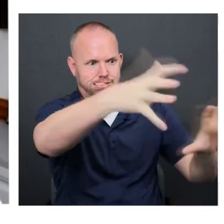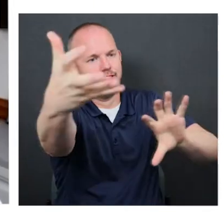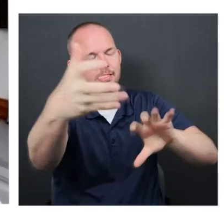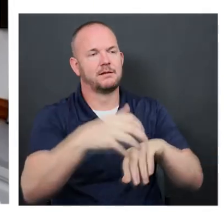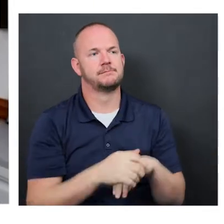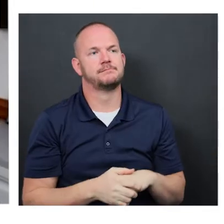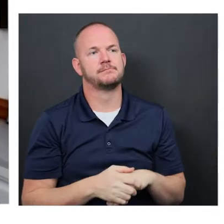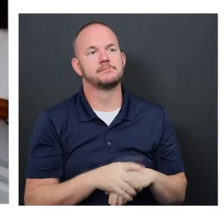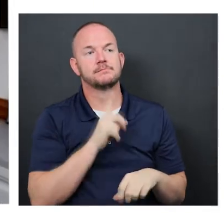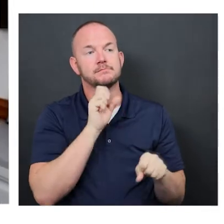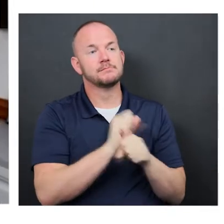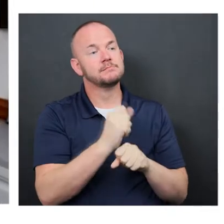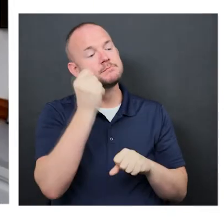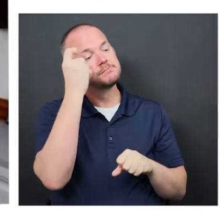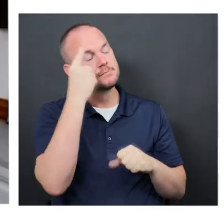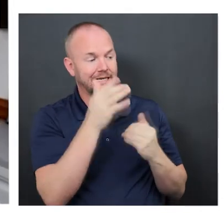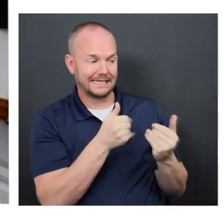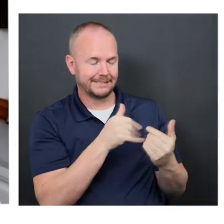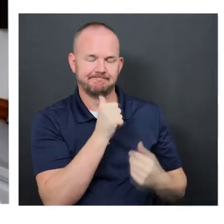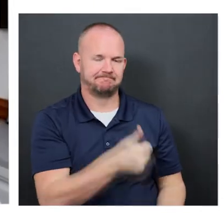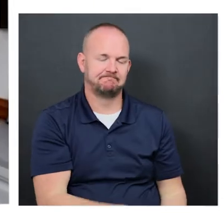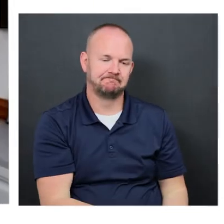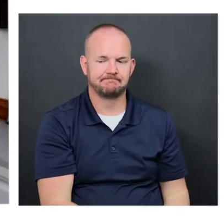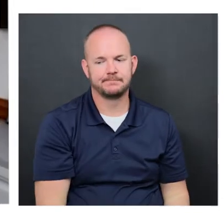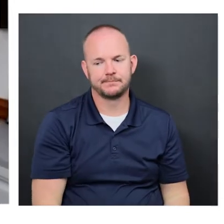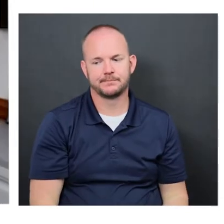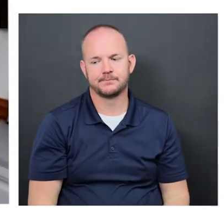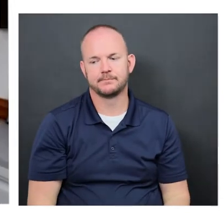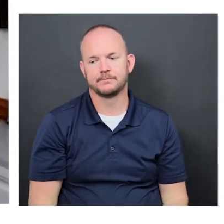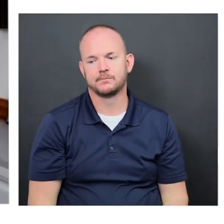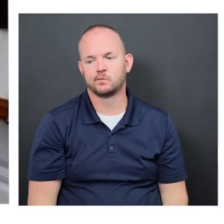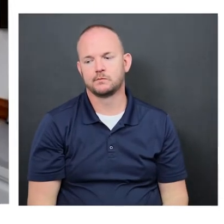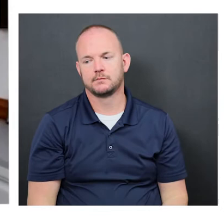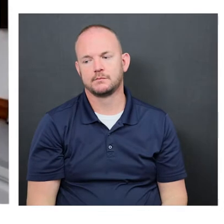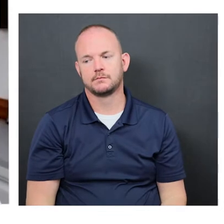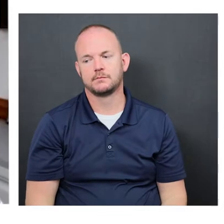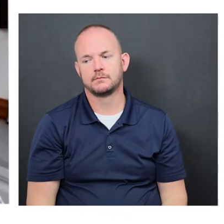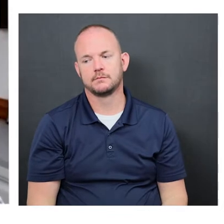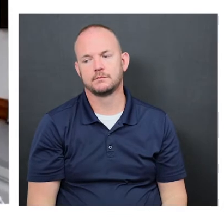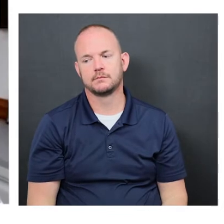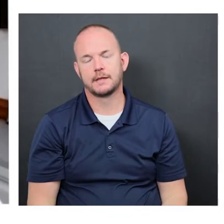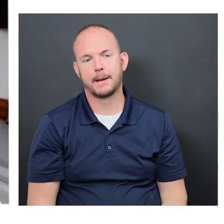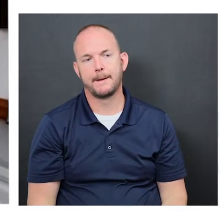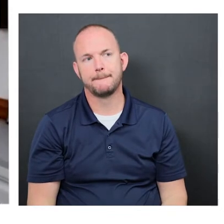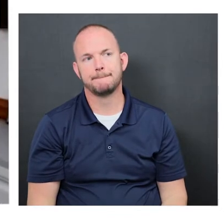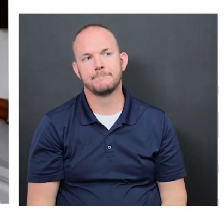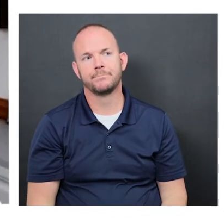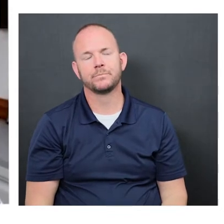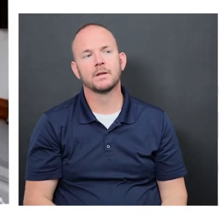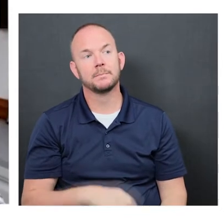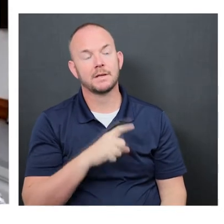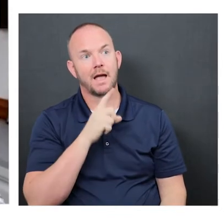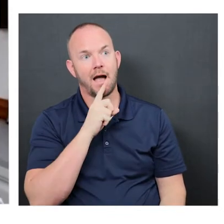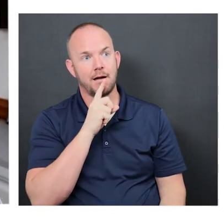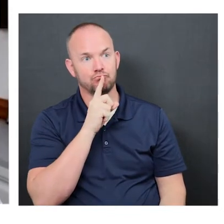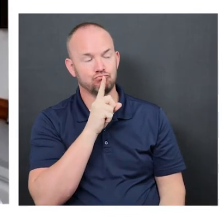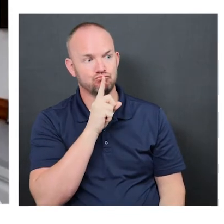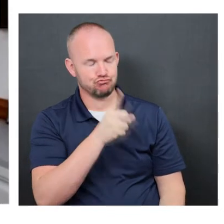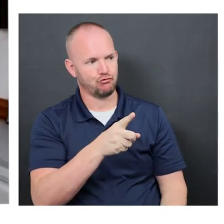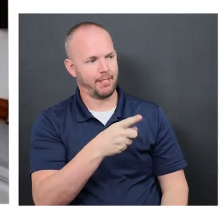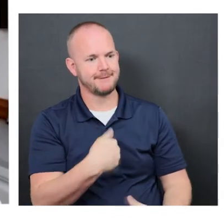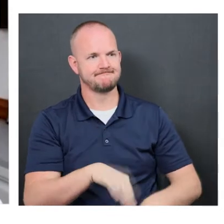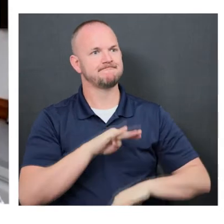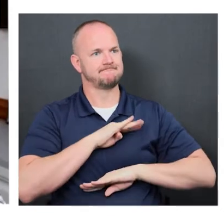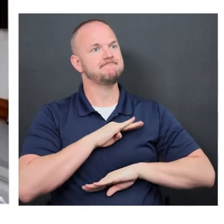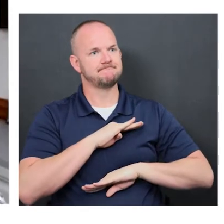But it wasn't easy and it's still not easy. You know, people are frankly exhausted, right? But I've been very, very pleased because